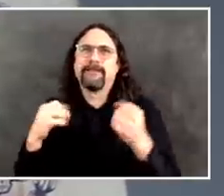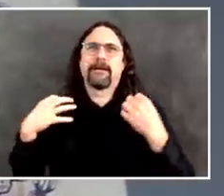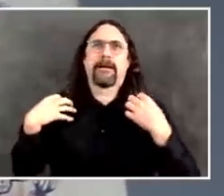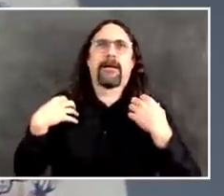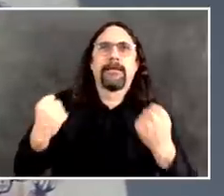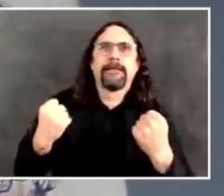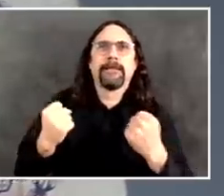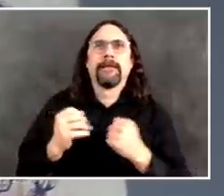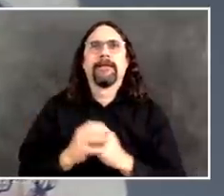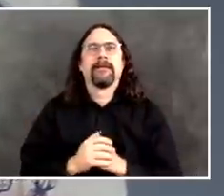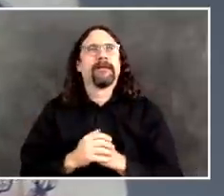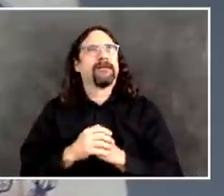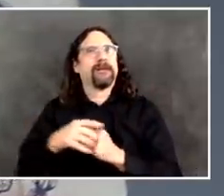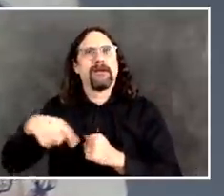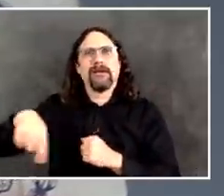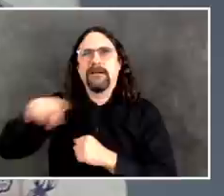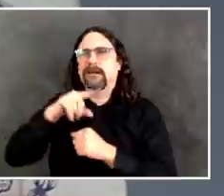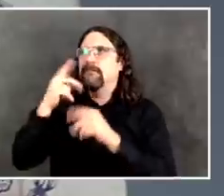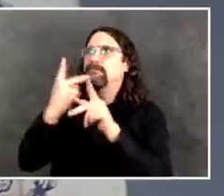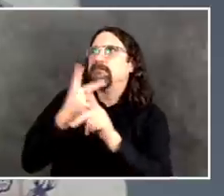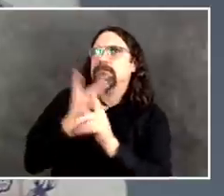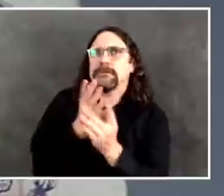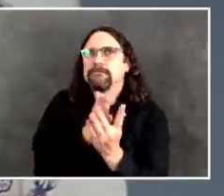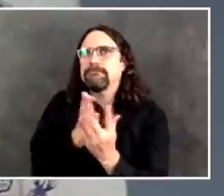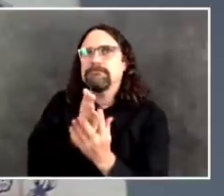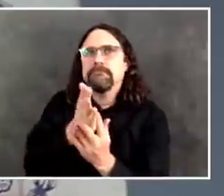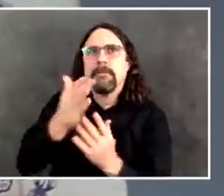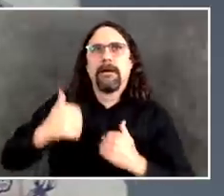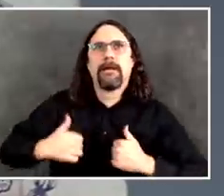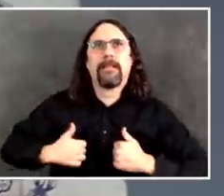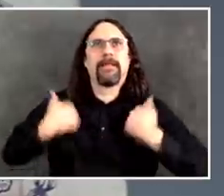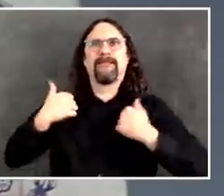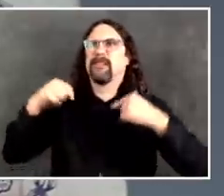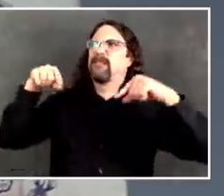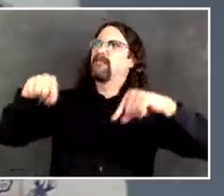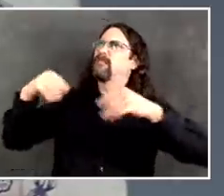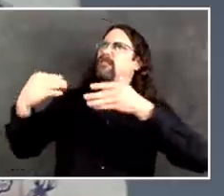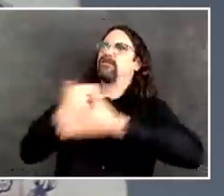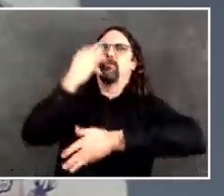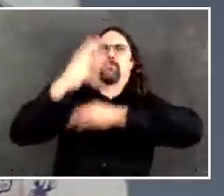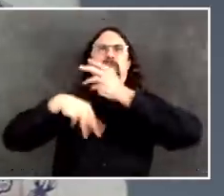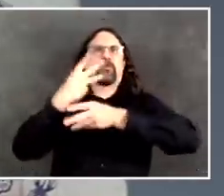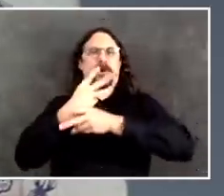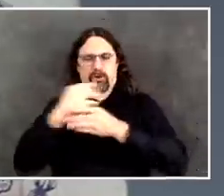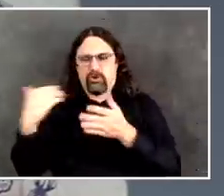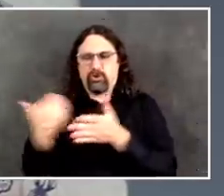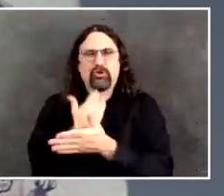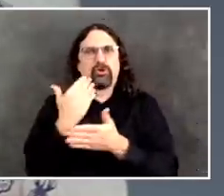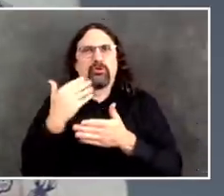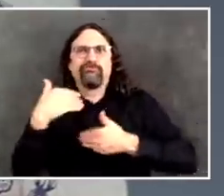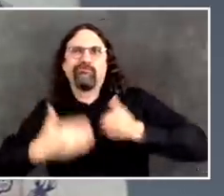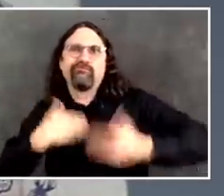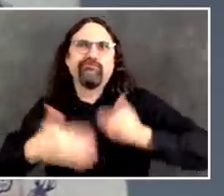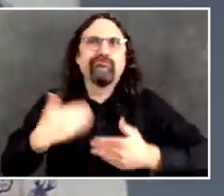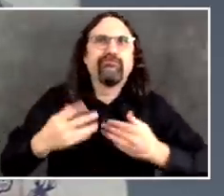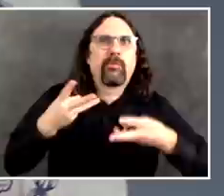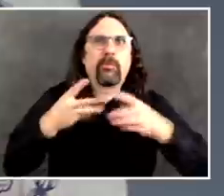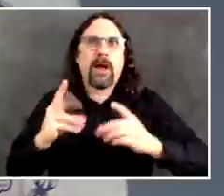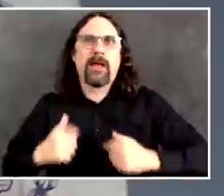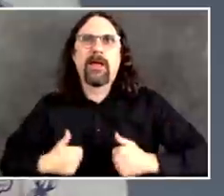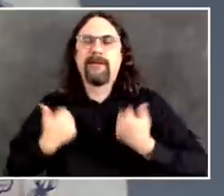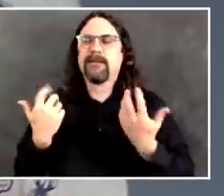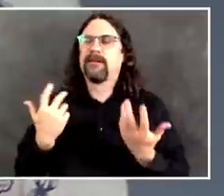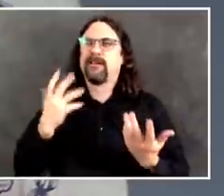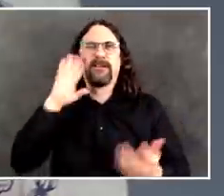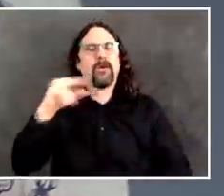wishing it was over. We all think about breaking free and what it would feel like to start to